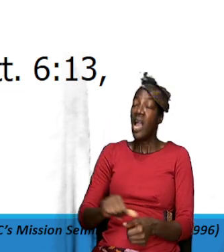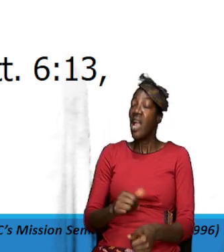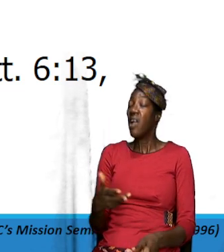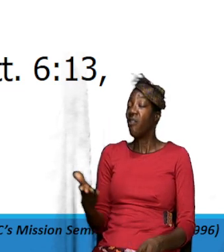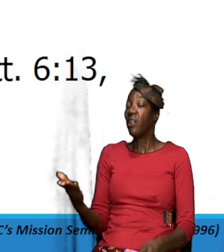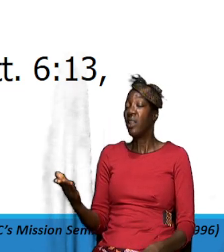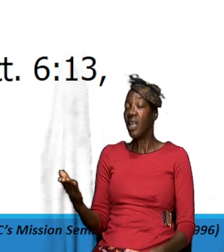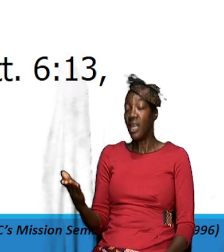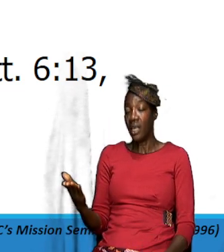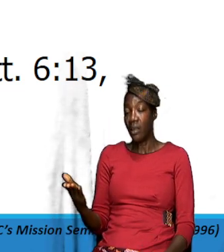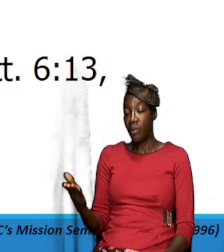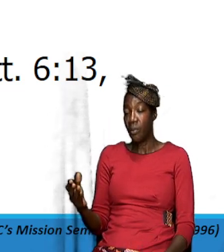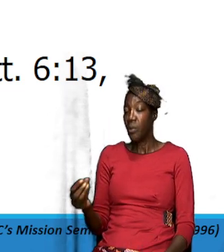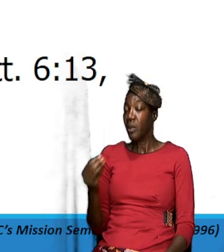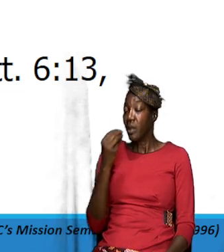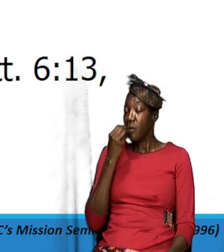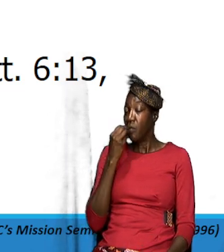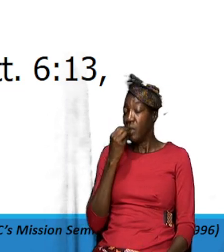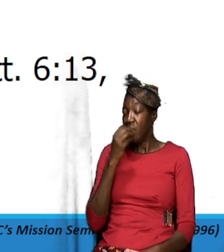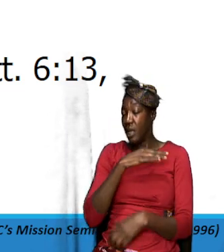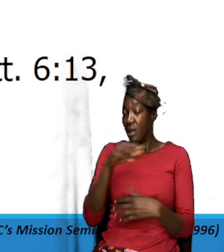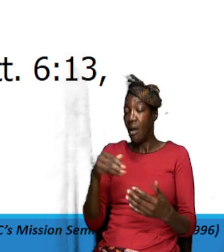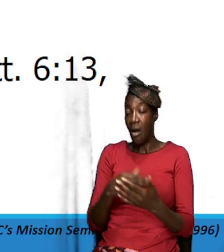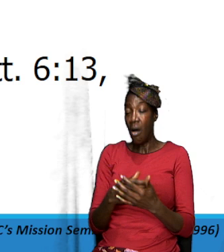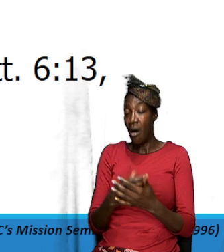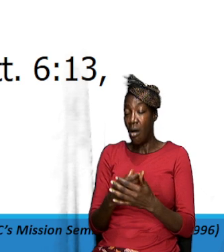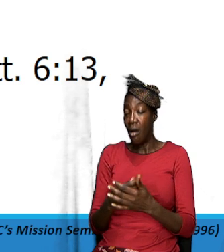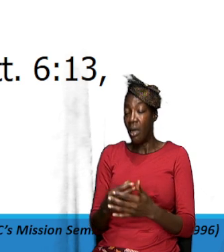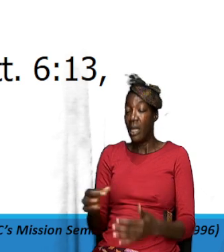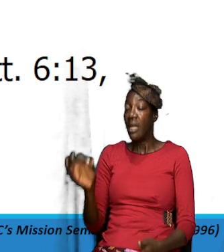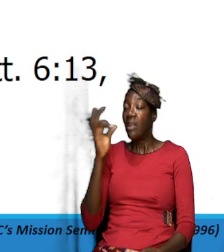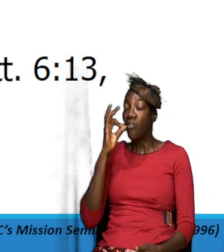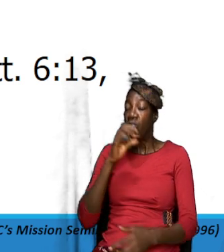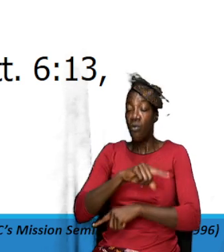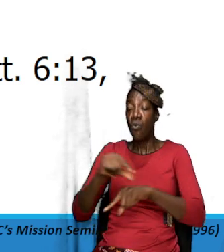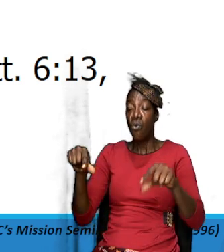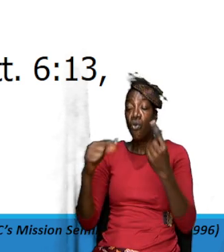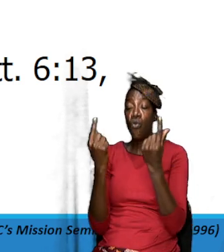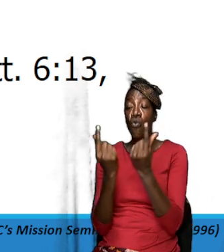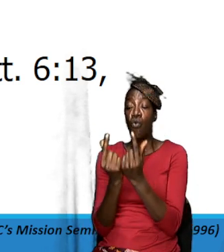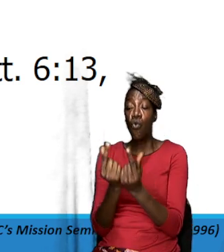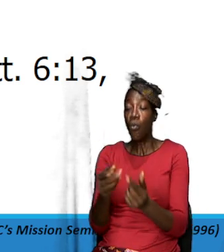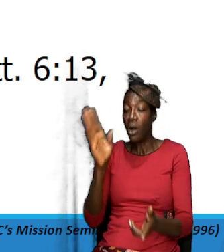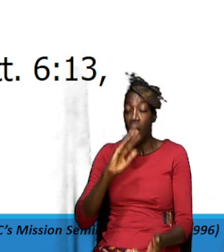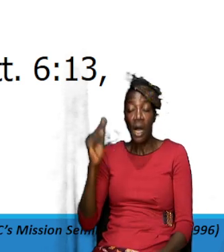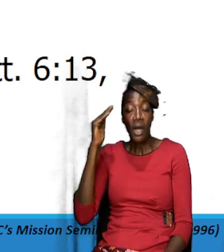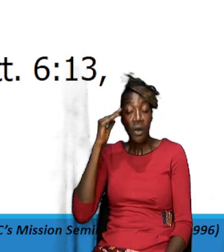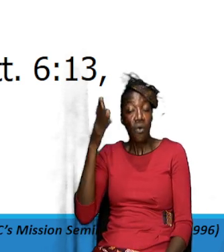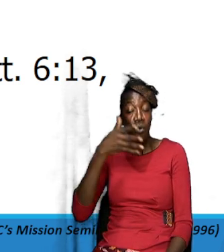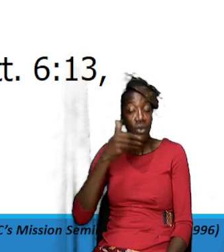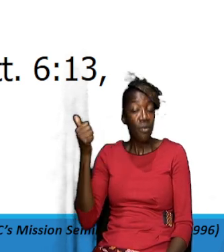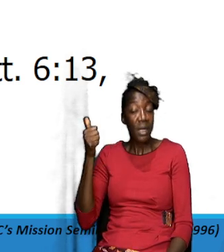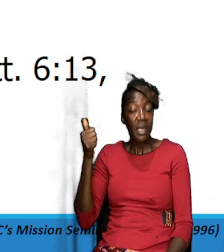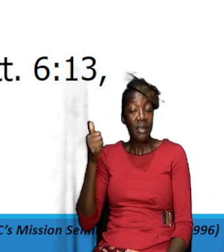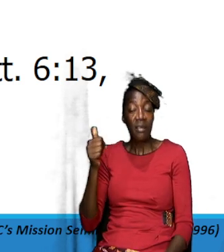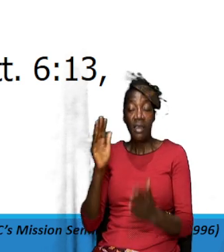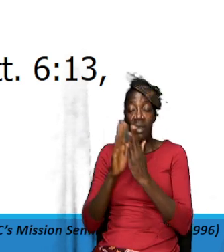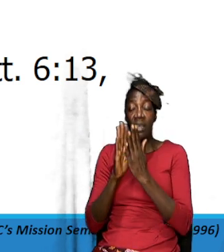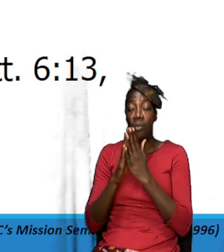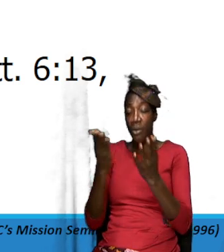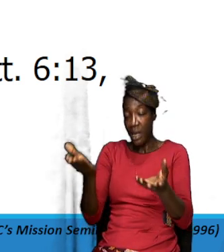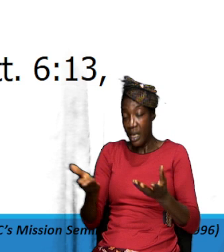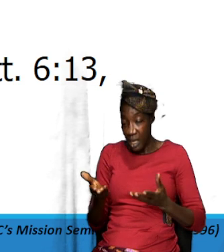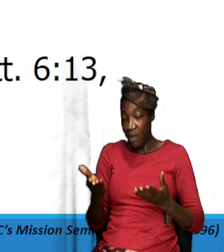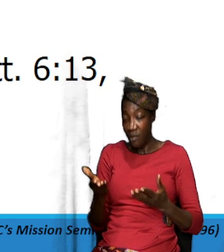we are eating from all the food groups but God knows best and when we pray that will give us